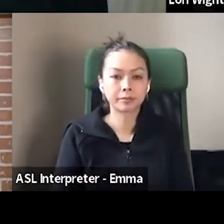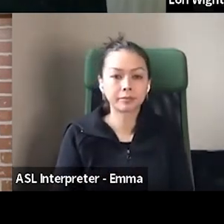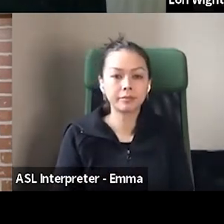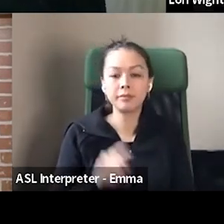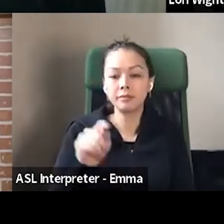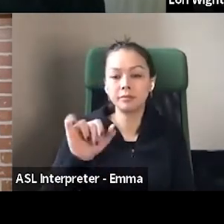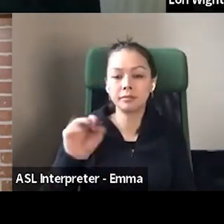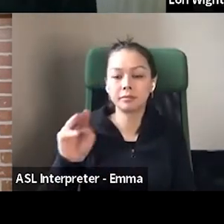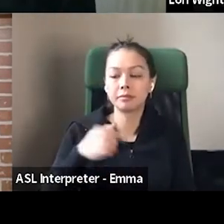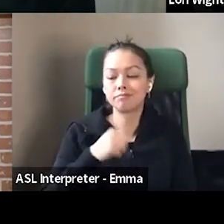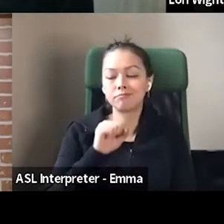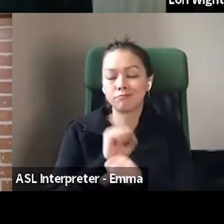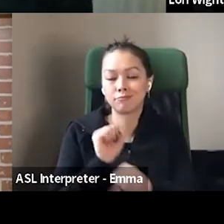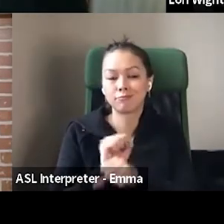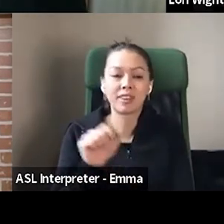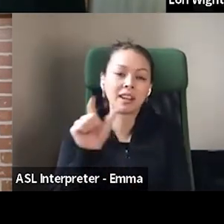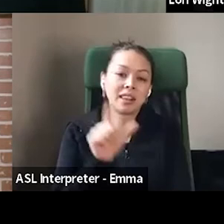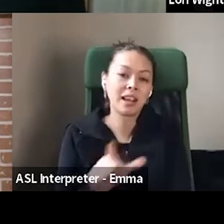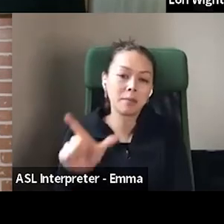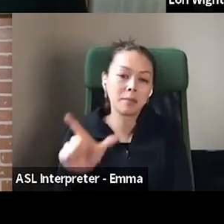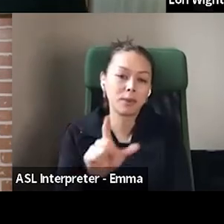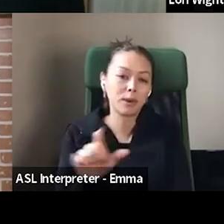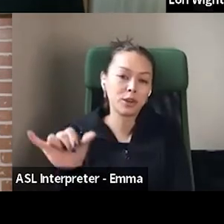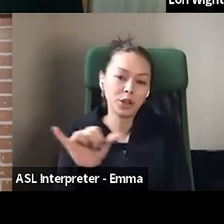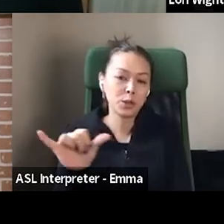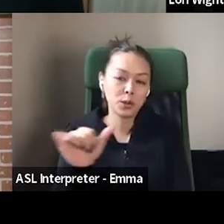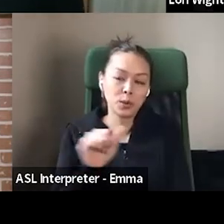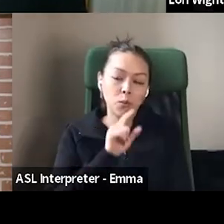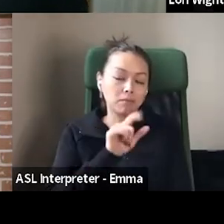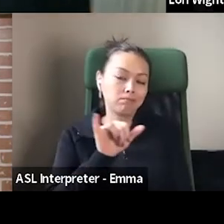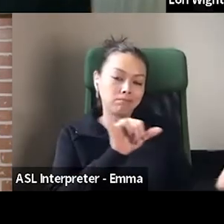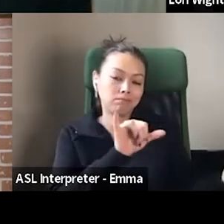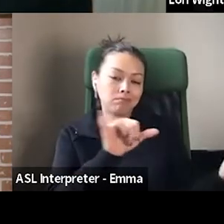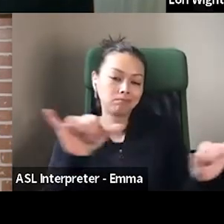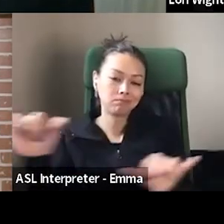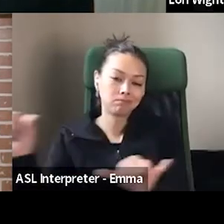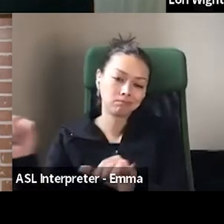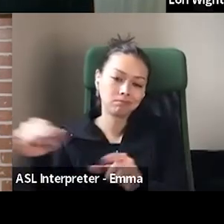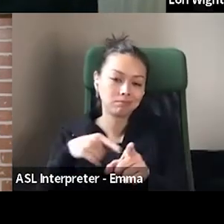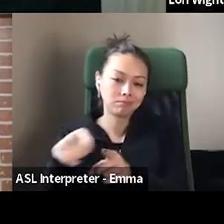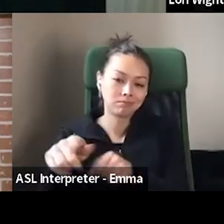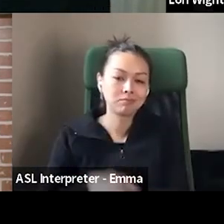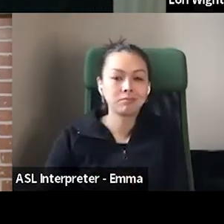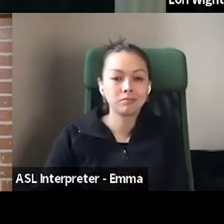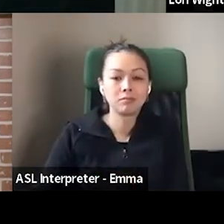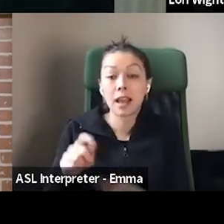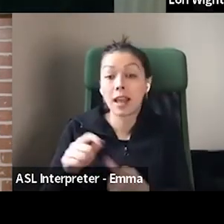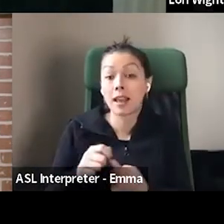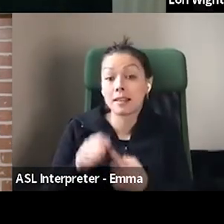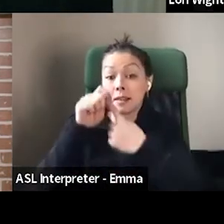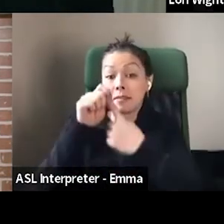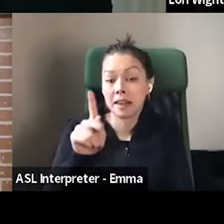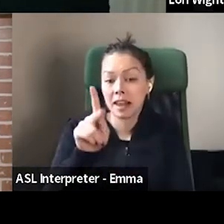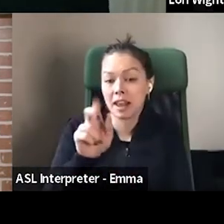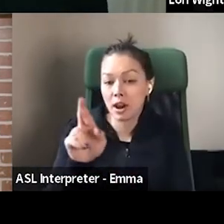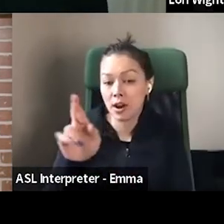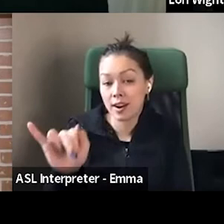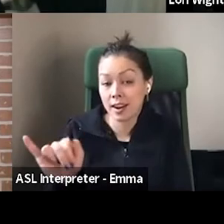Common ground. Yeah, we're all in the same ground. Except for Carrie, who's gonna answer that. No. Yeah.